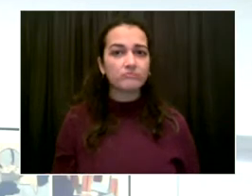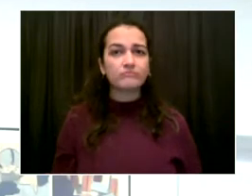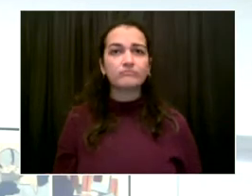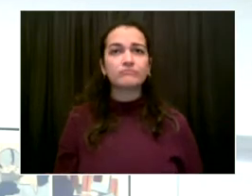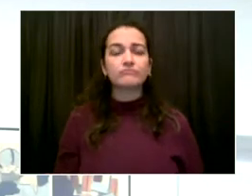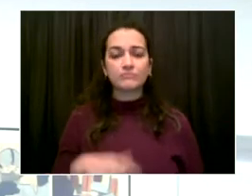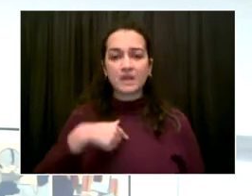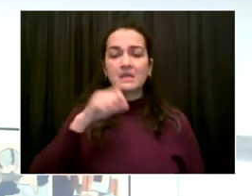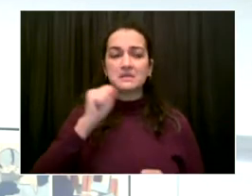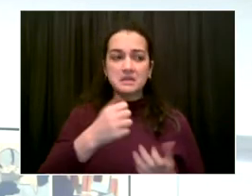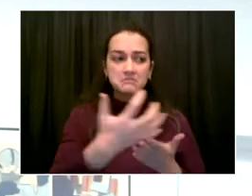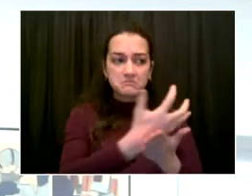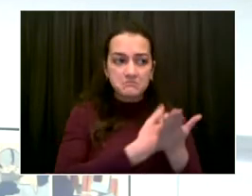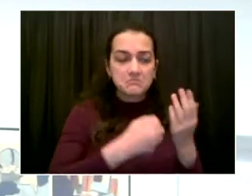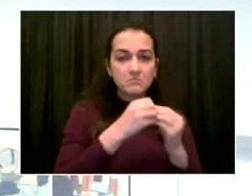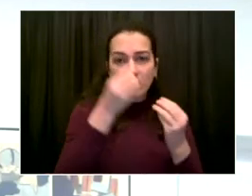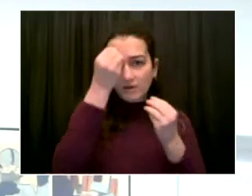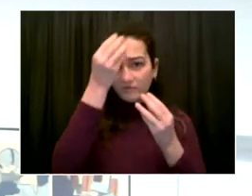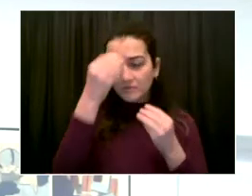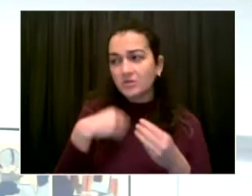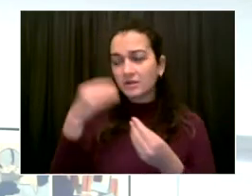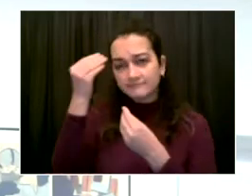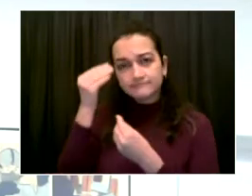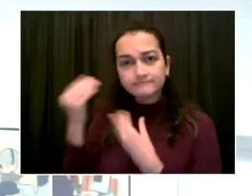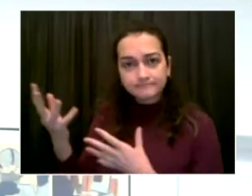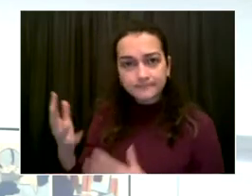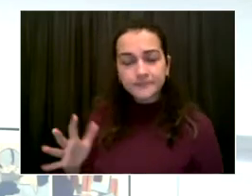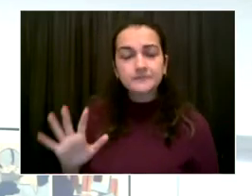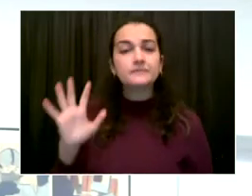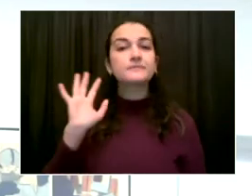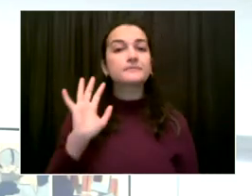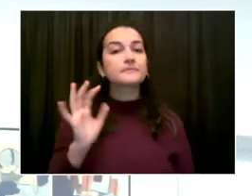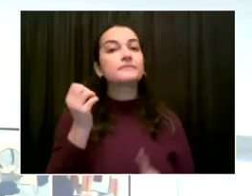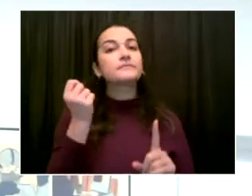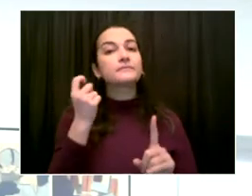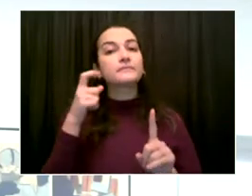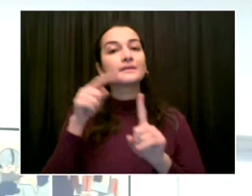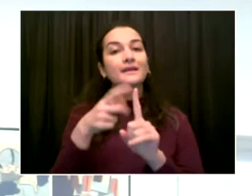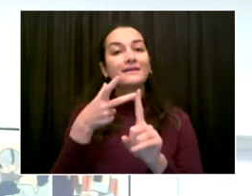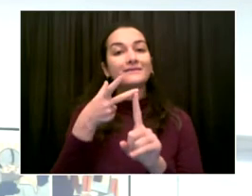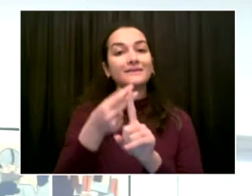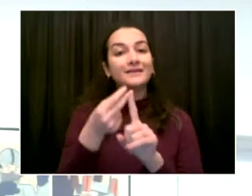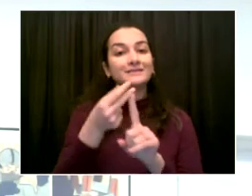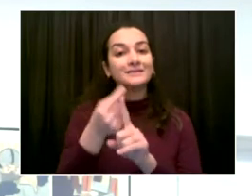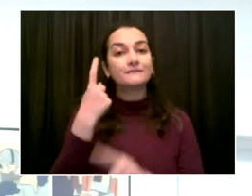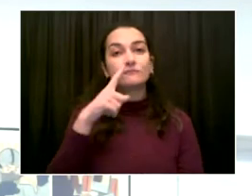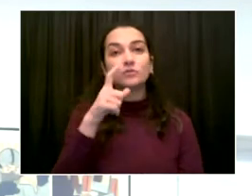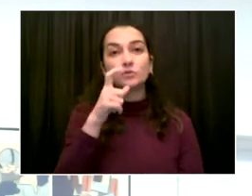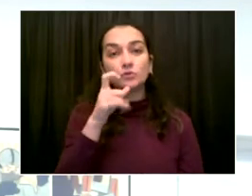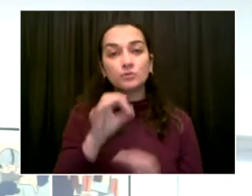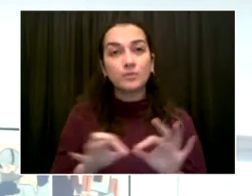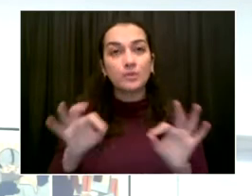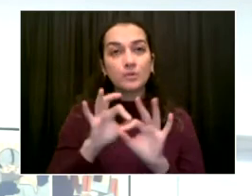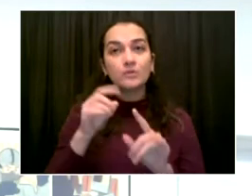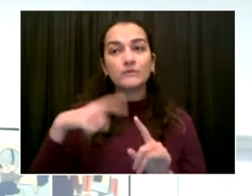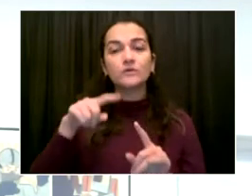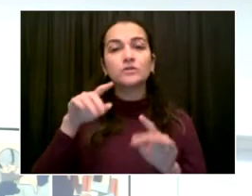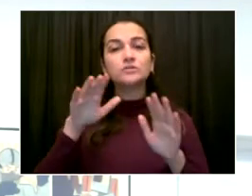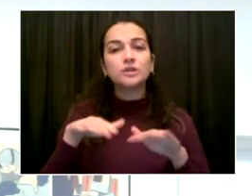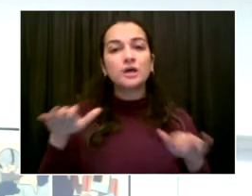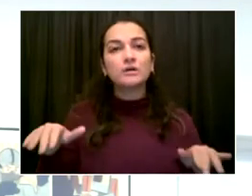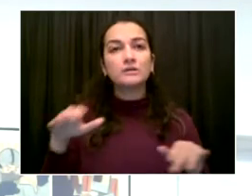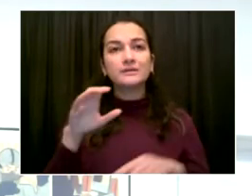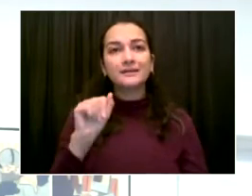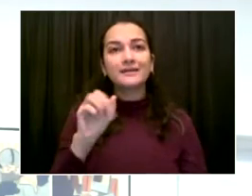a vaccine requirement for city-contracted child care settings. This extends it to essentially